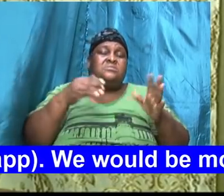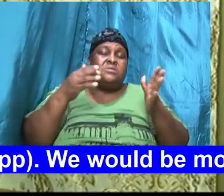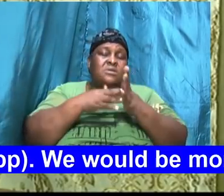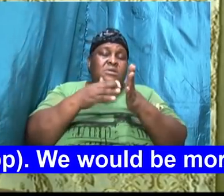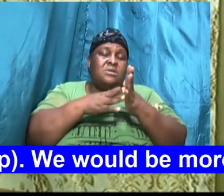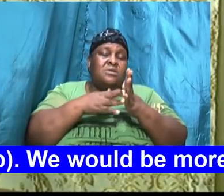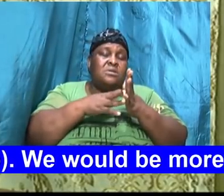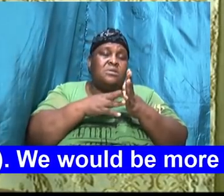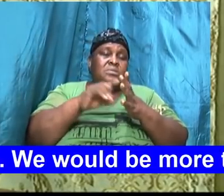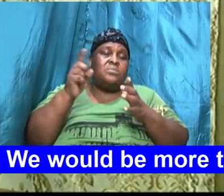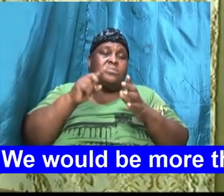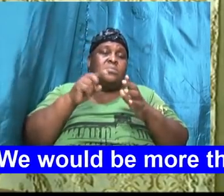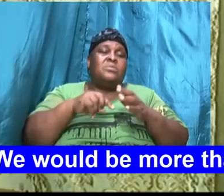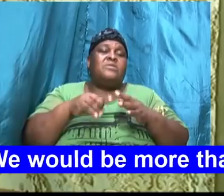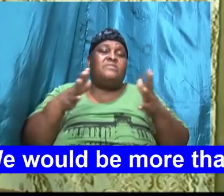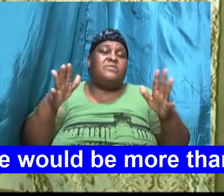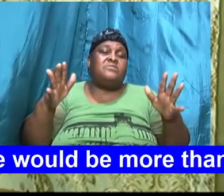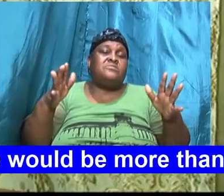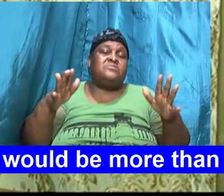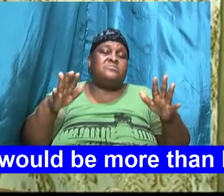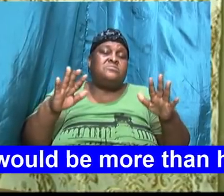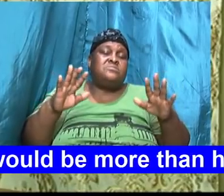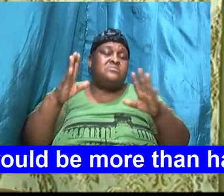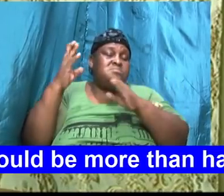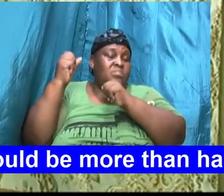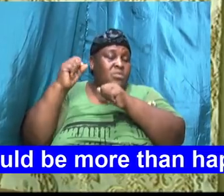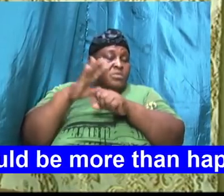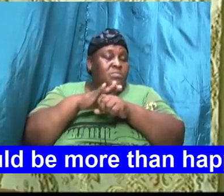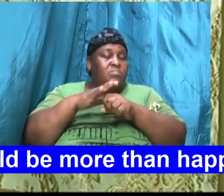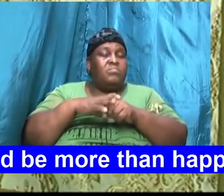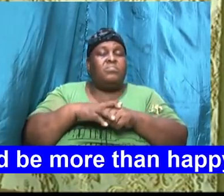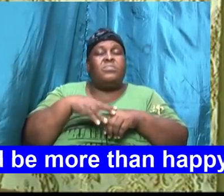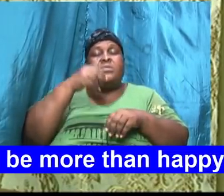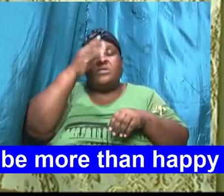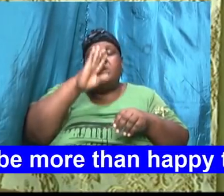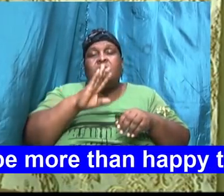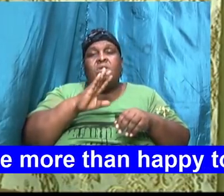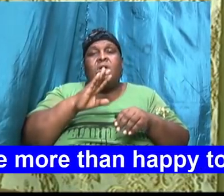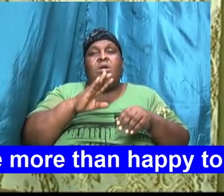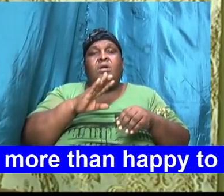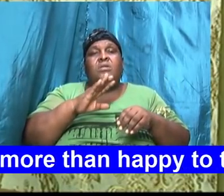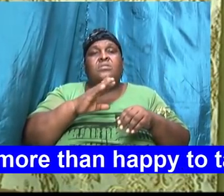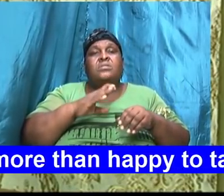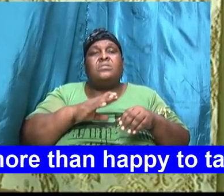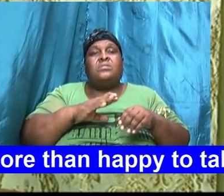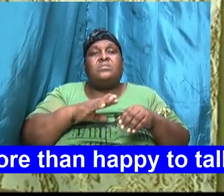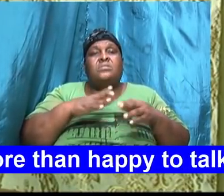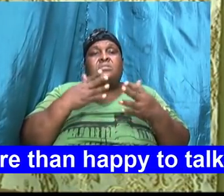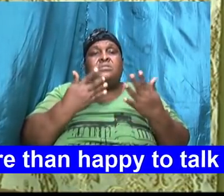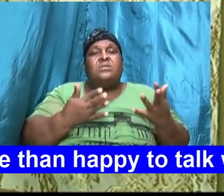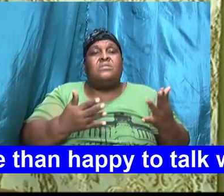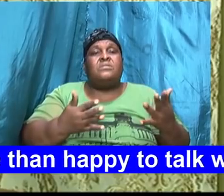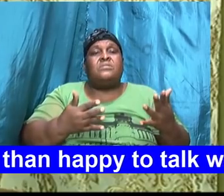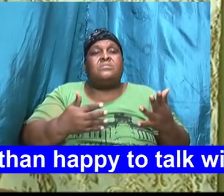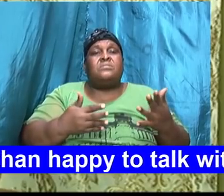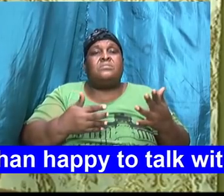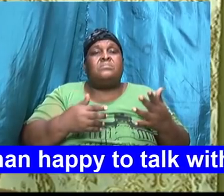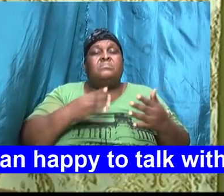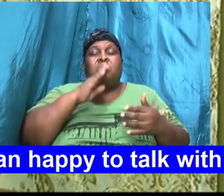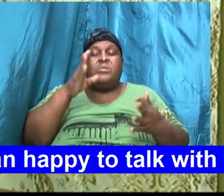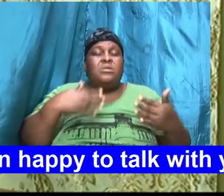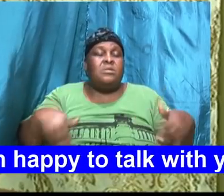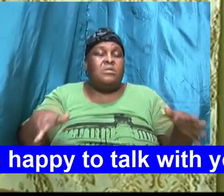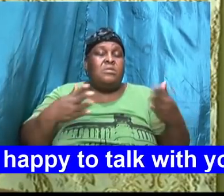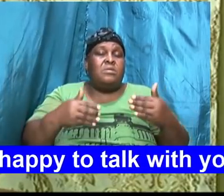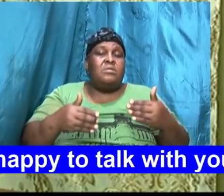this week and hopefully next week God willing God tarry same time same place we will be here and we will